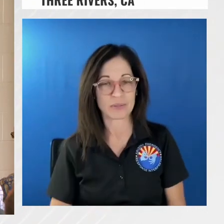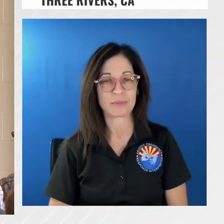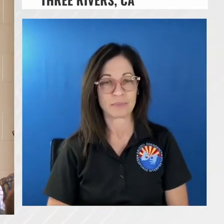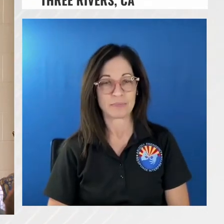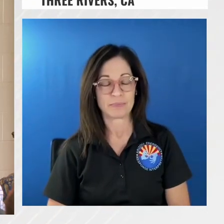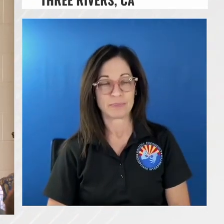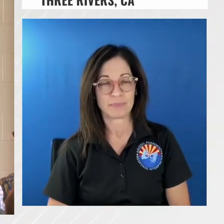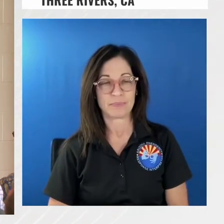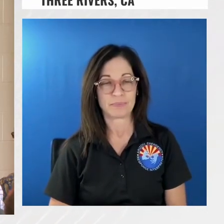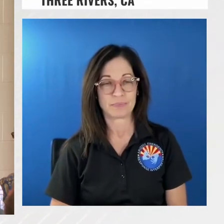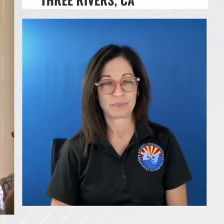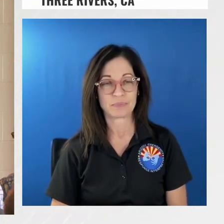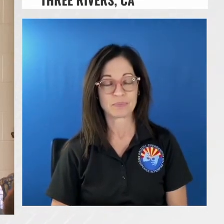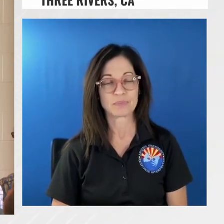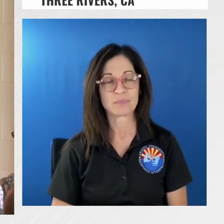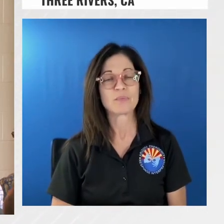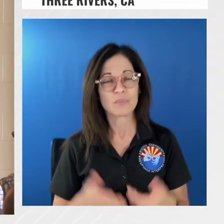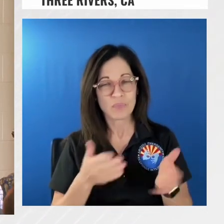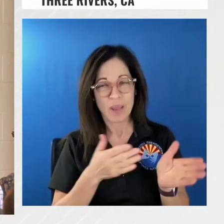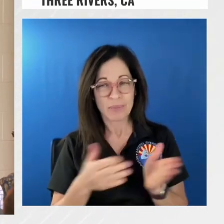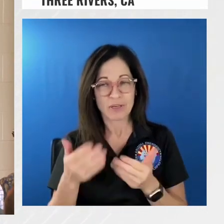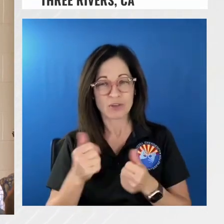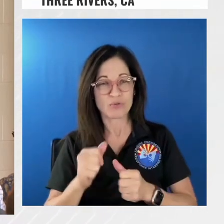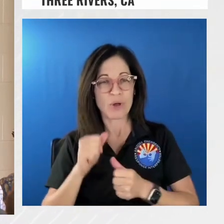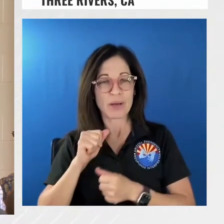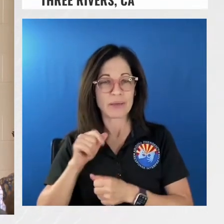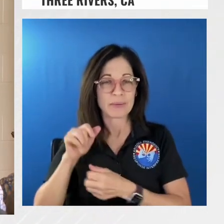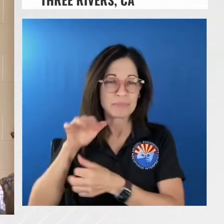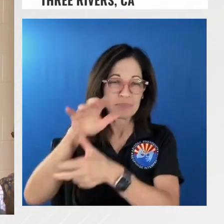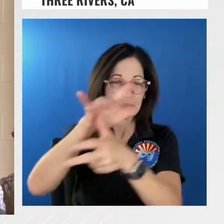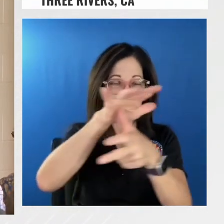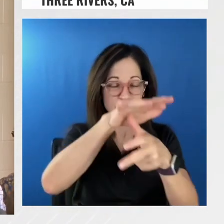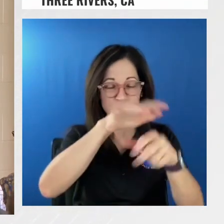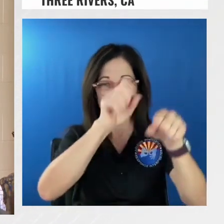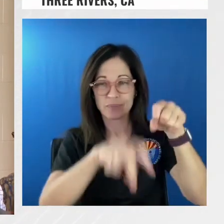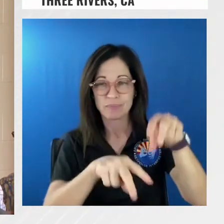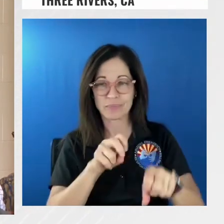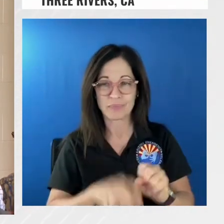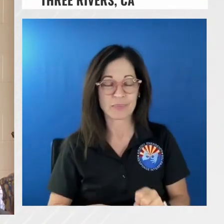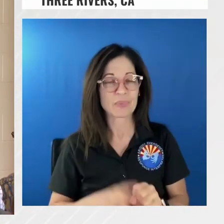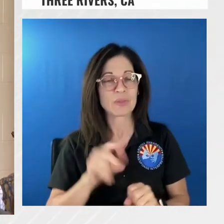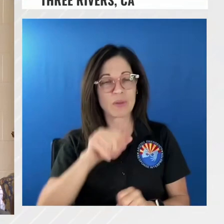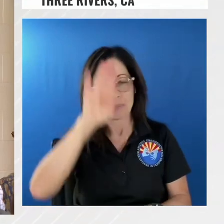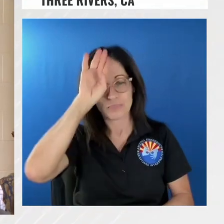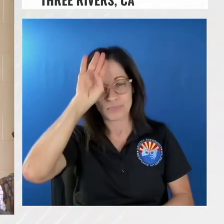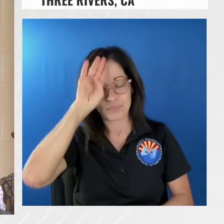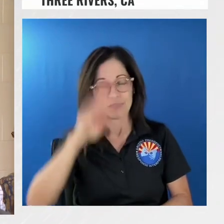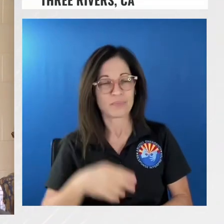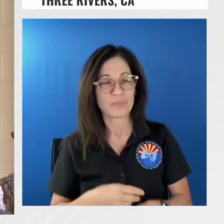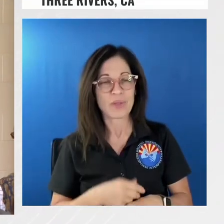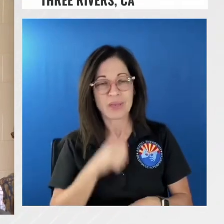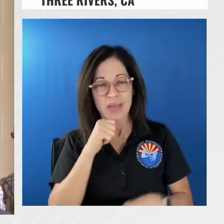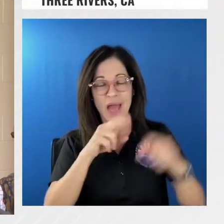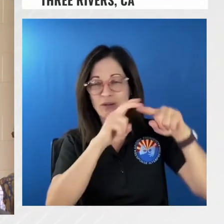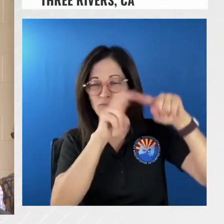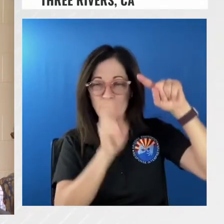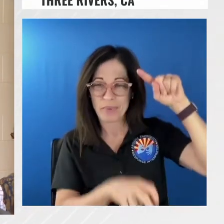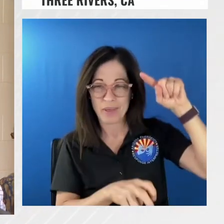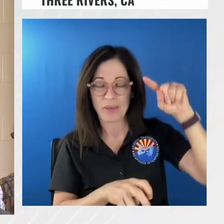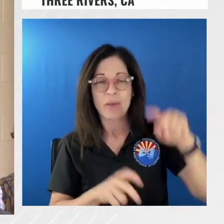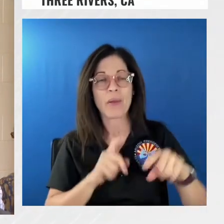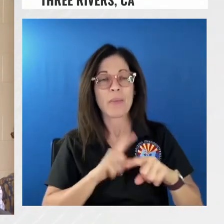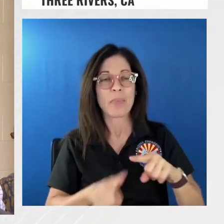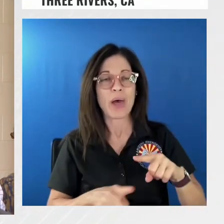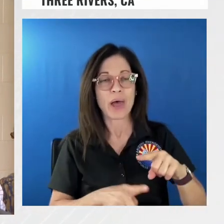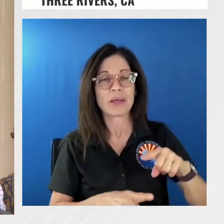try to short haul some folks in to get a heli spot so we can't we don't repel but we can short haul folks in there's an attachment that goes to the bottom of the